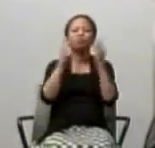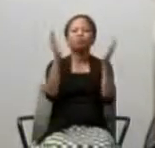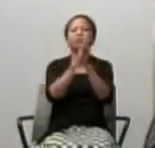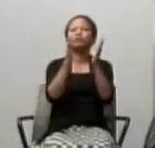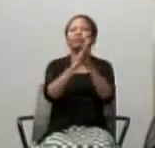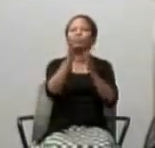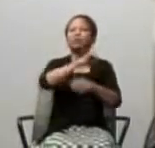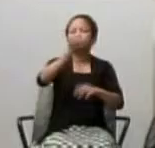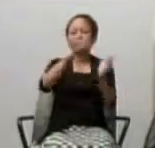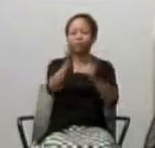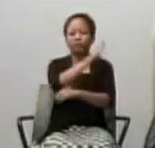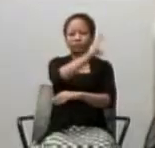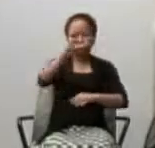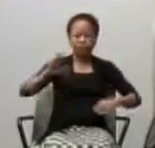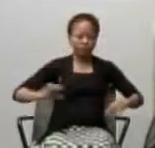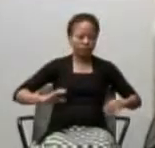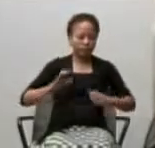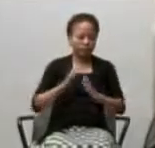Jesus Christ.